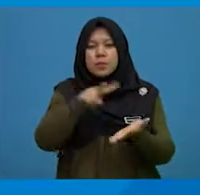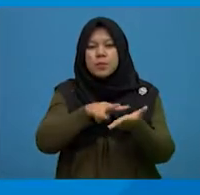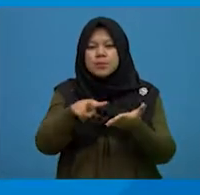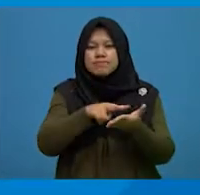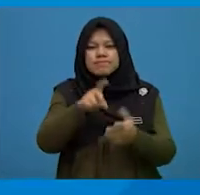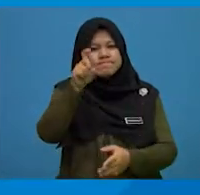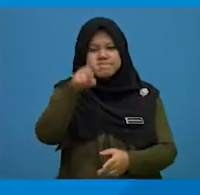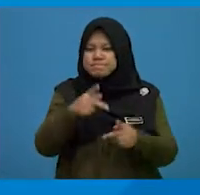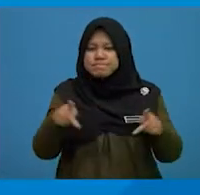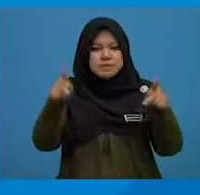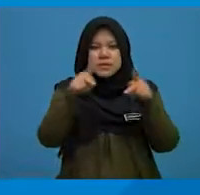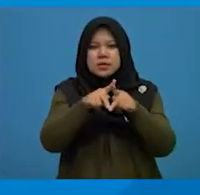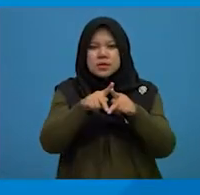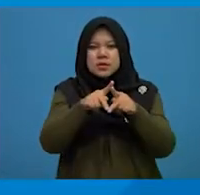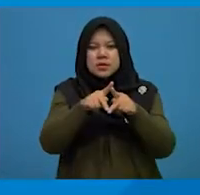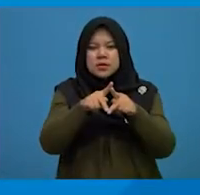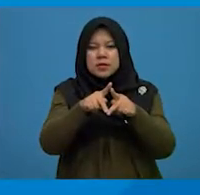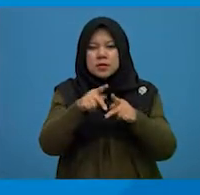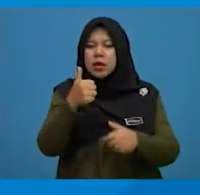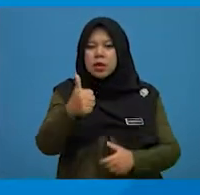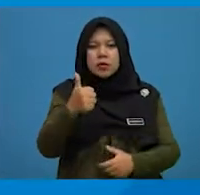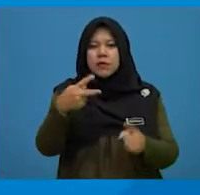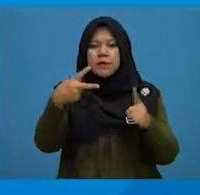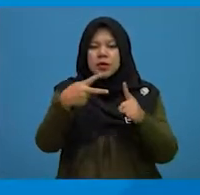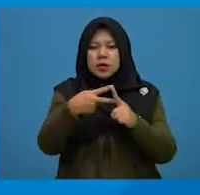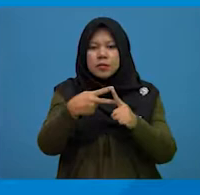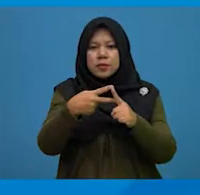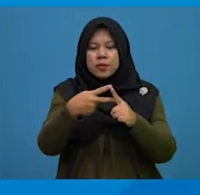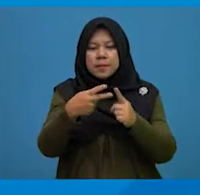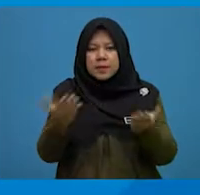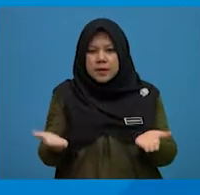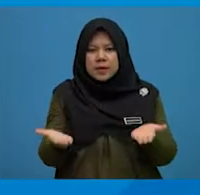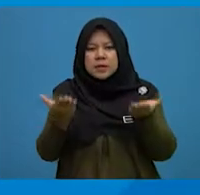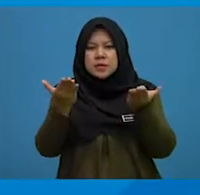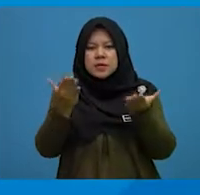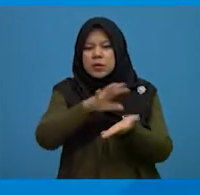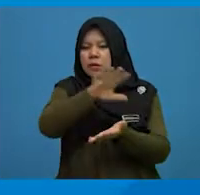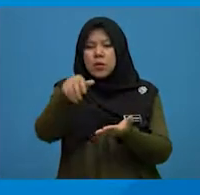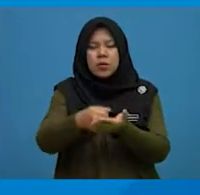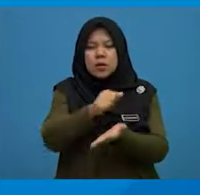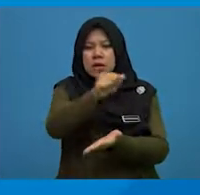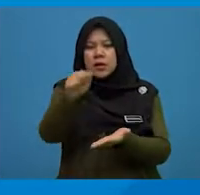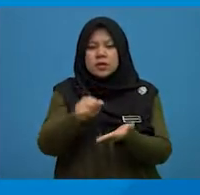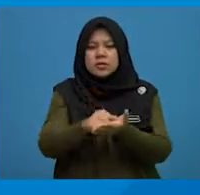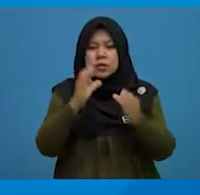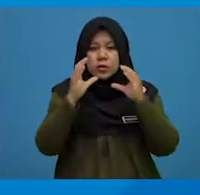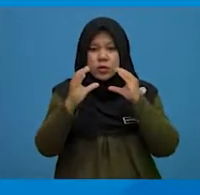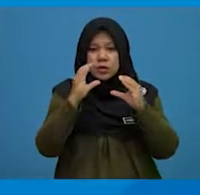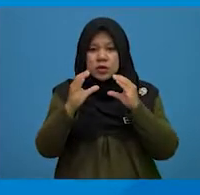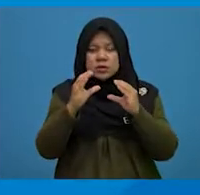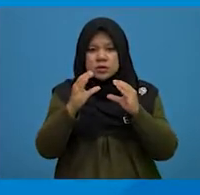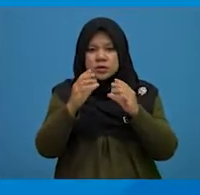is crucial. A robust vocabulary improves all areas of communication,